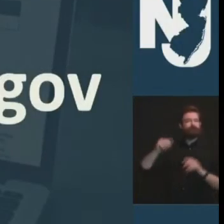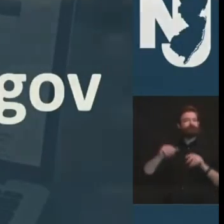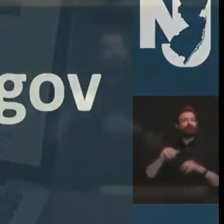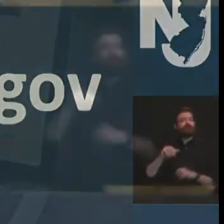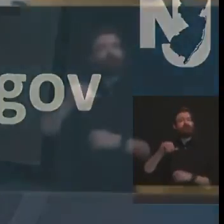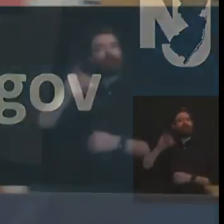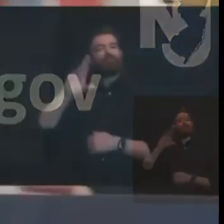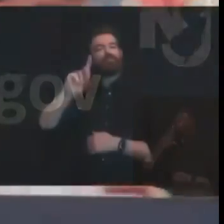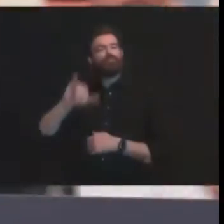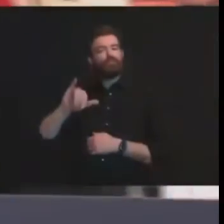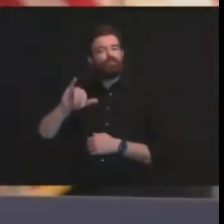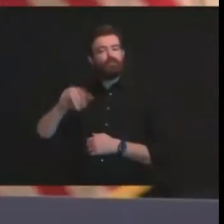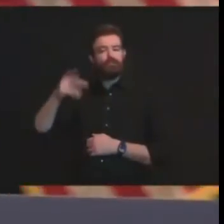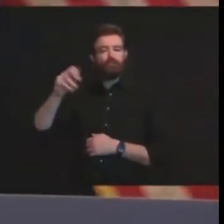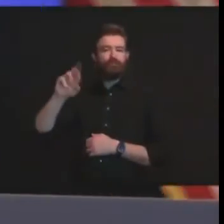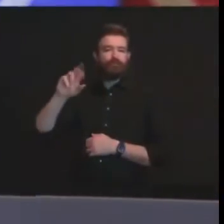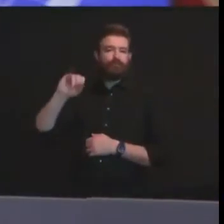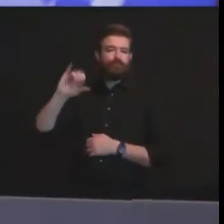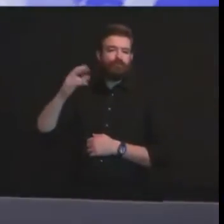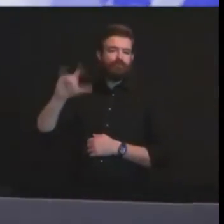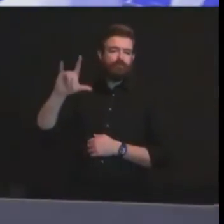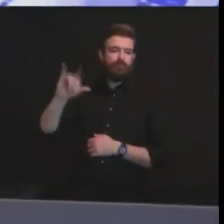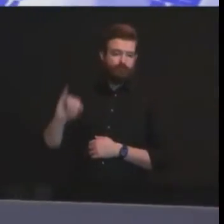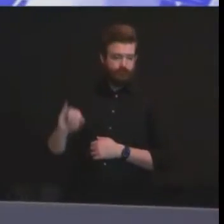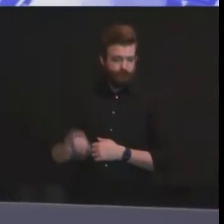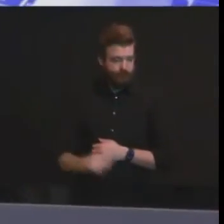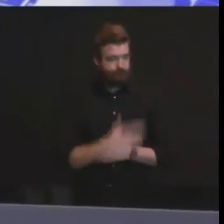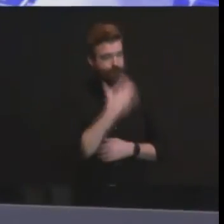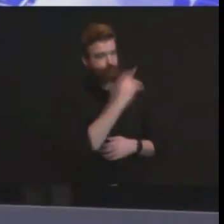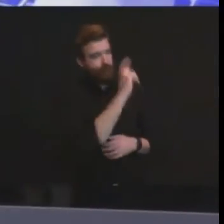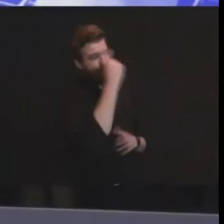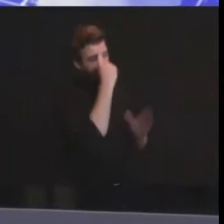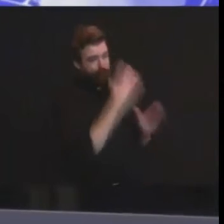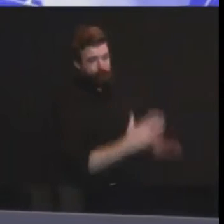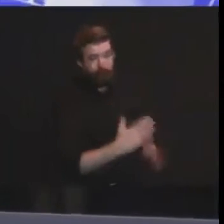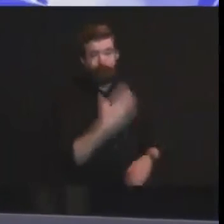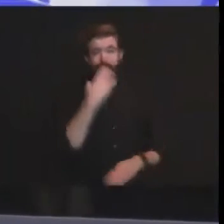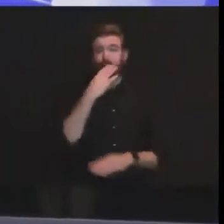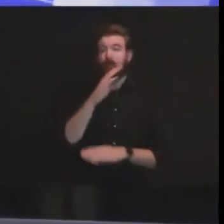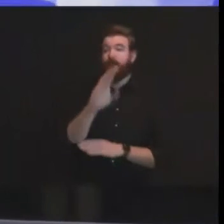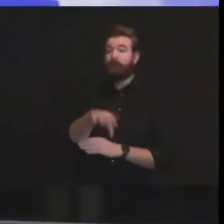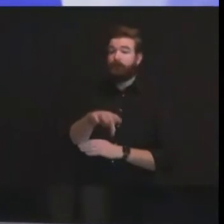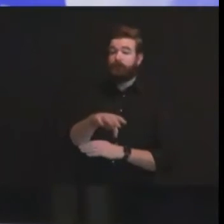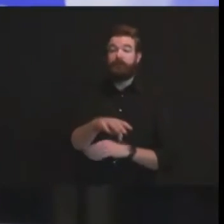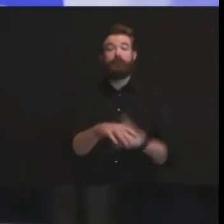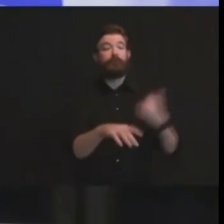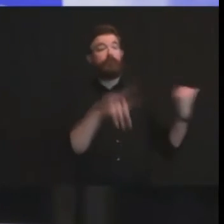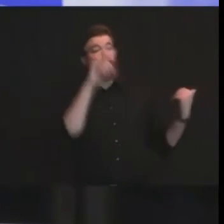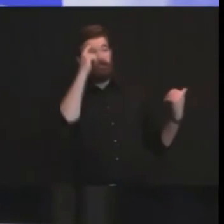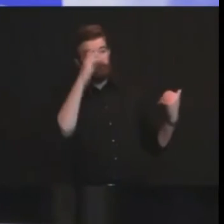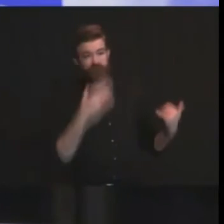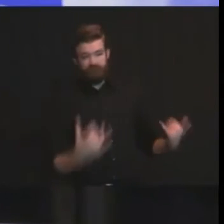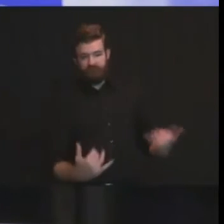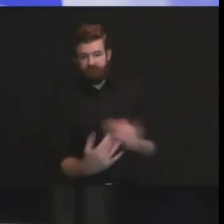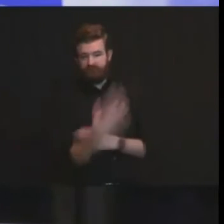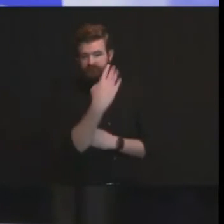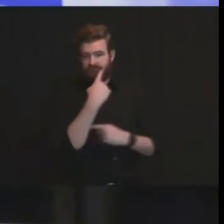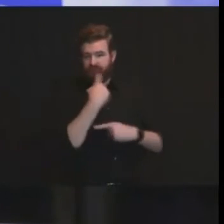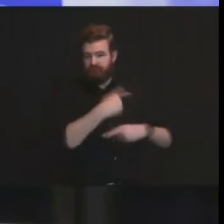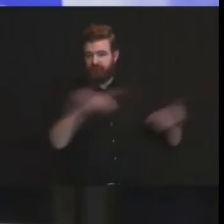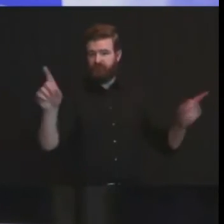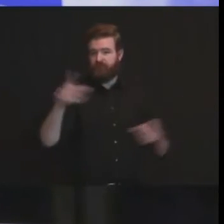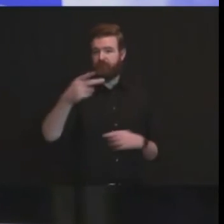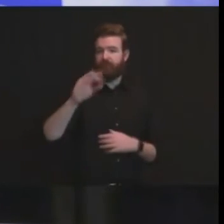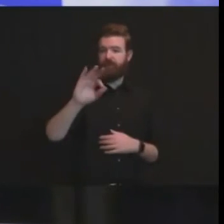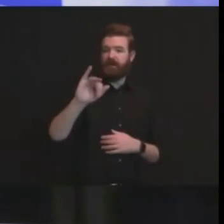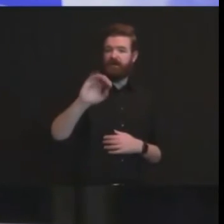persichelli thank you governor and good afternoon well as the governor shared pfizer announced this morning that it expects to apply